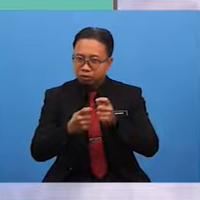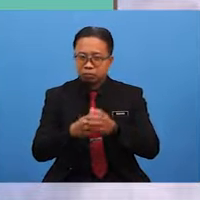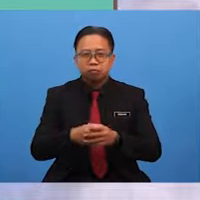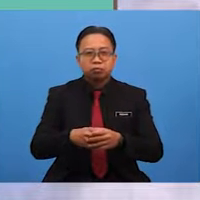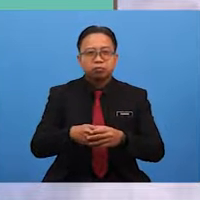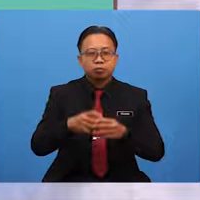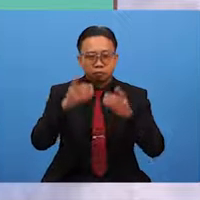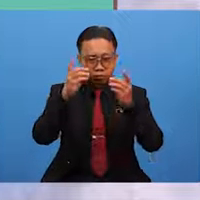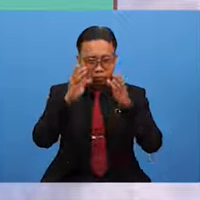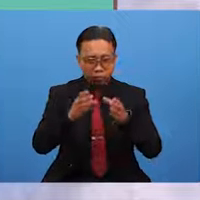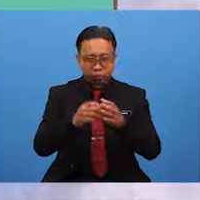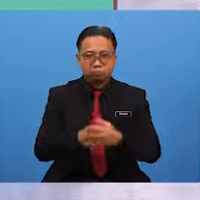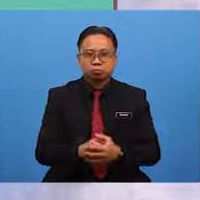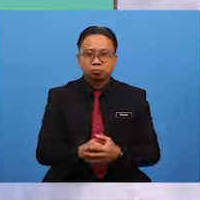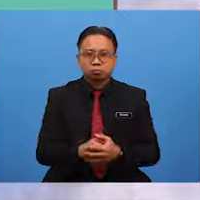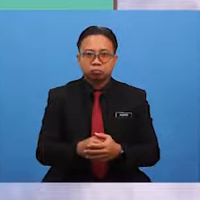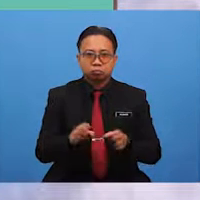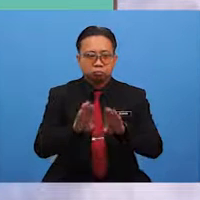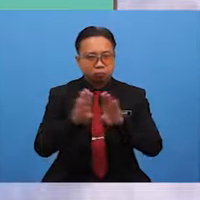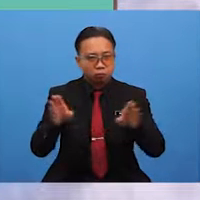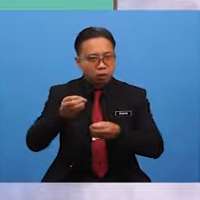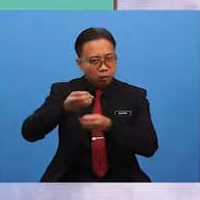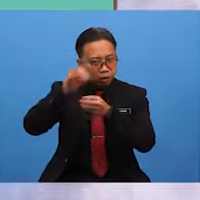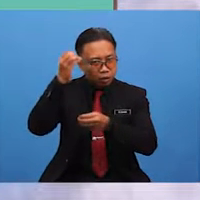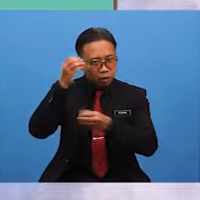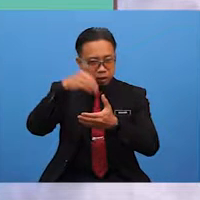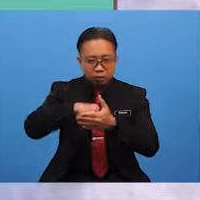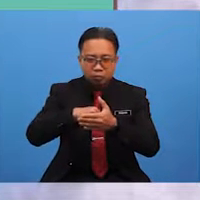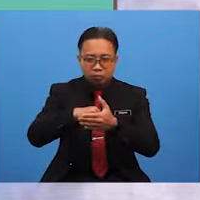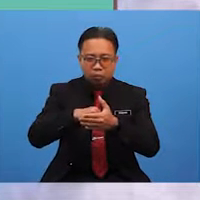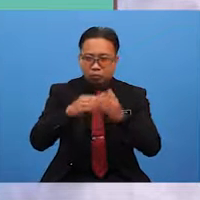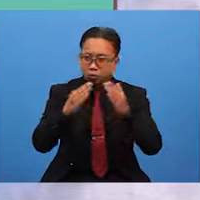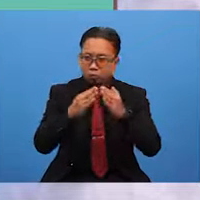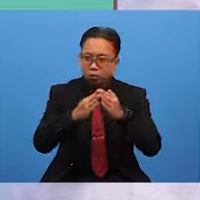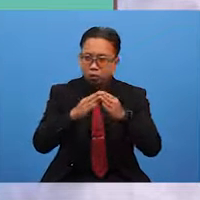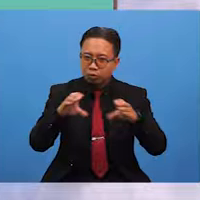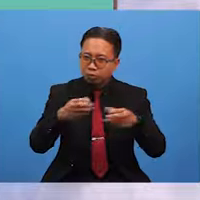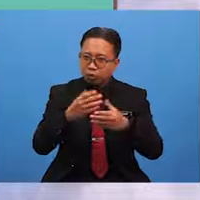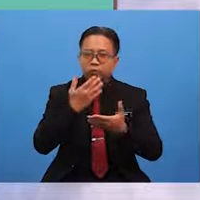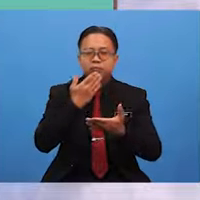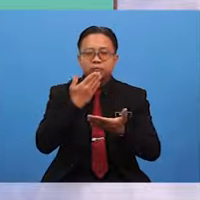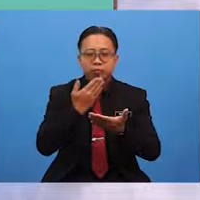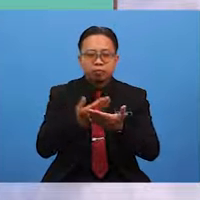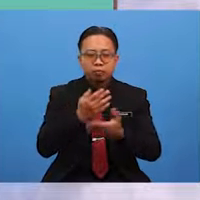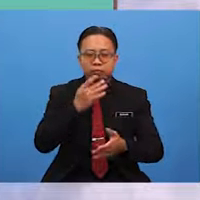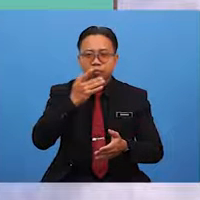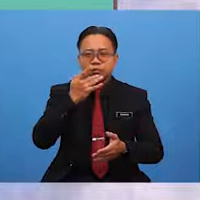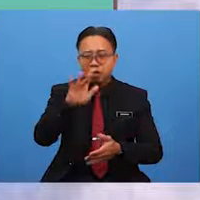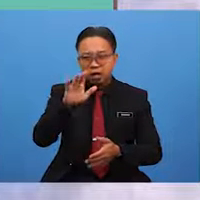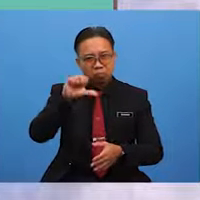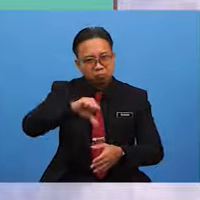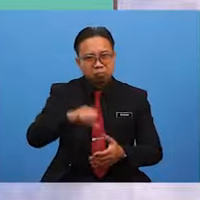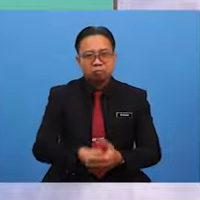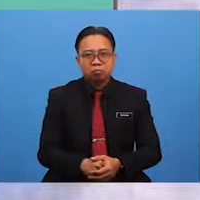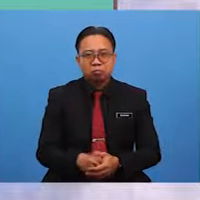umbrella indoors bring back luck. If you have itchy hands, you can expect